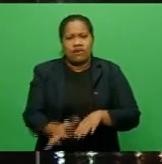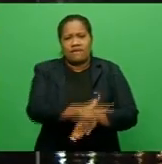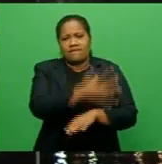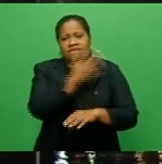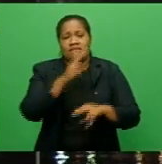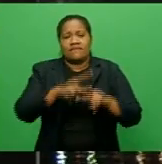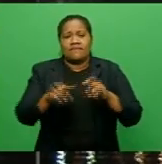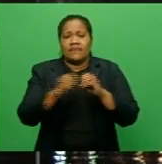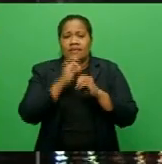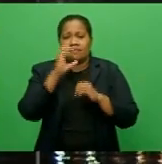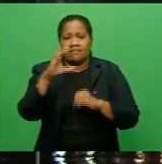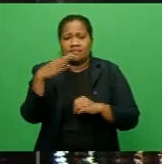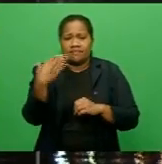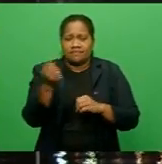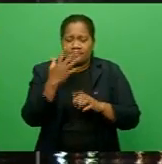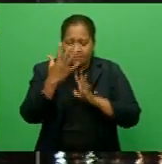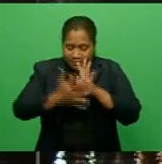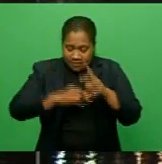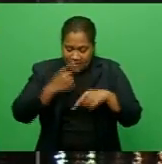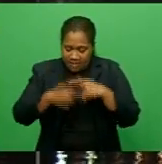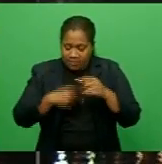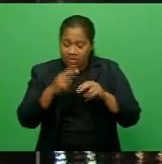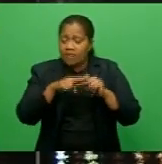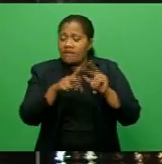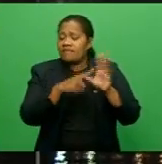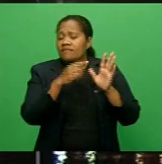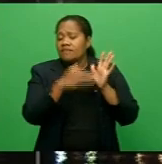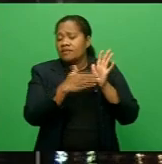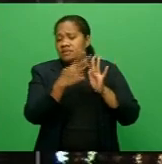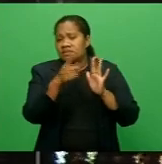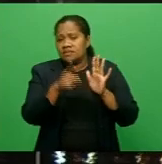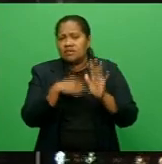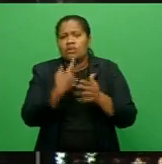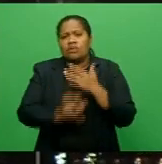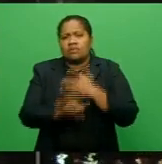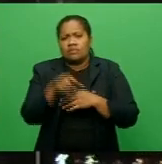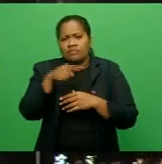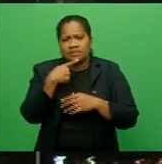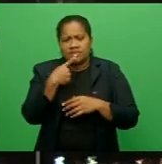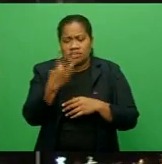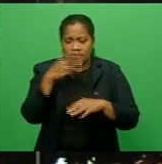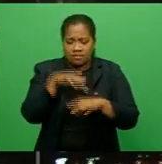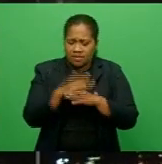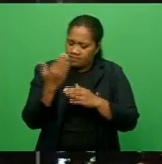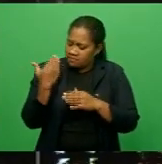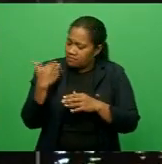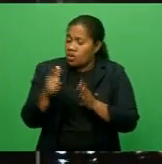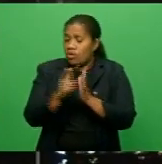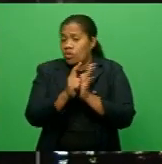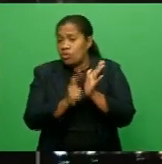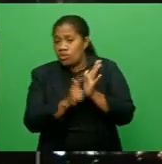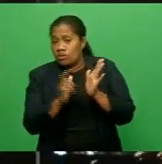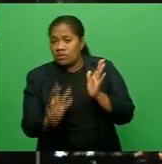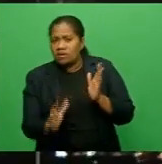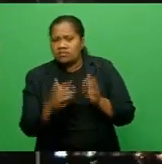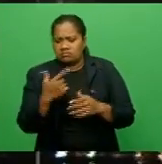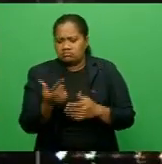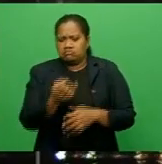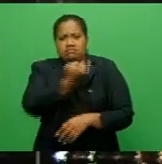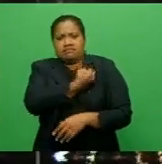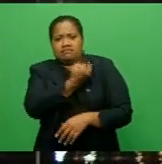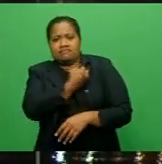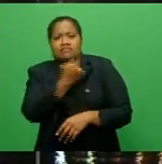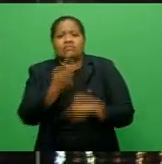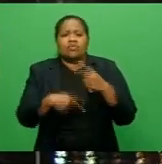FBC ran a story last week about Fazilat Shah Legal, whereby we mentioned that three months back, lawyer Haroon Ali Shah was found guilty in